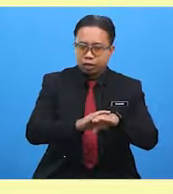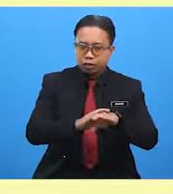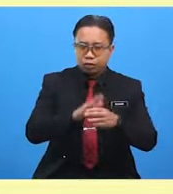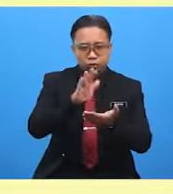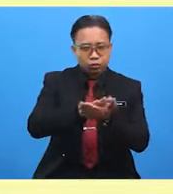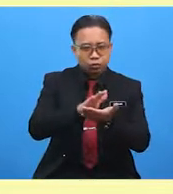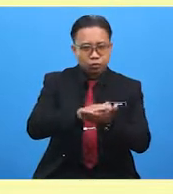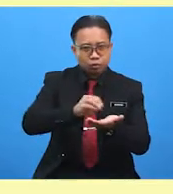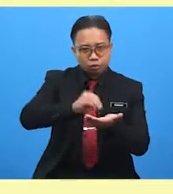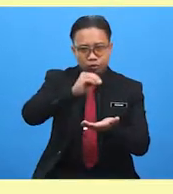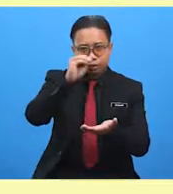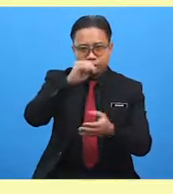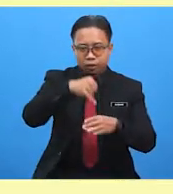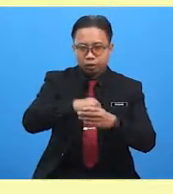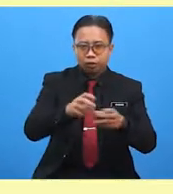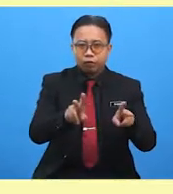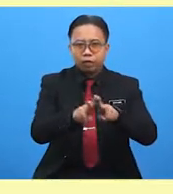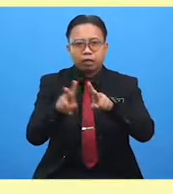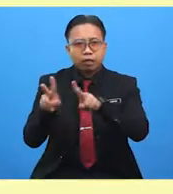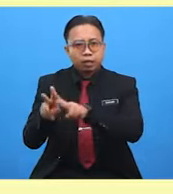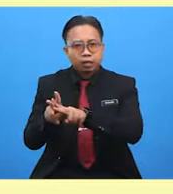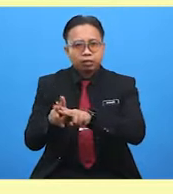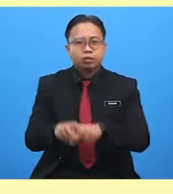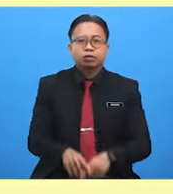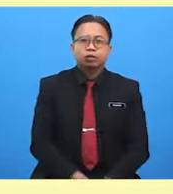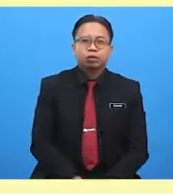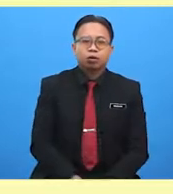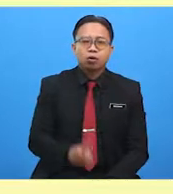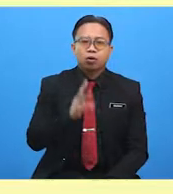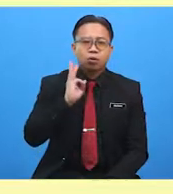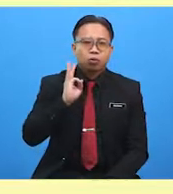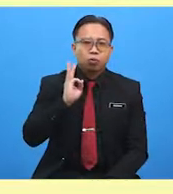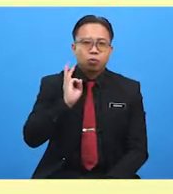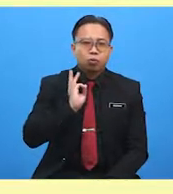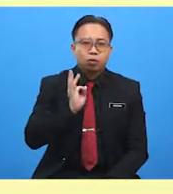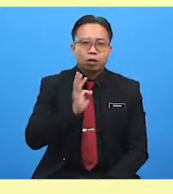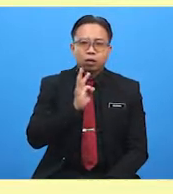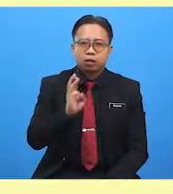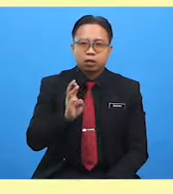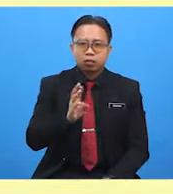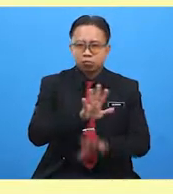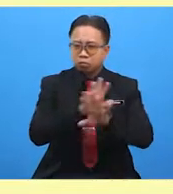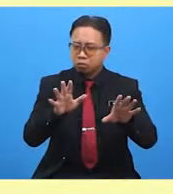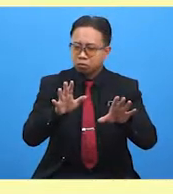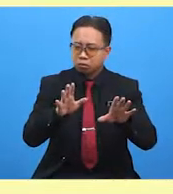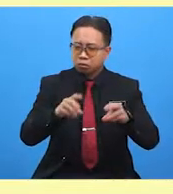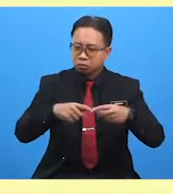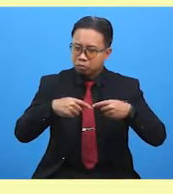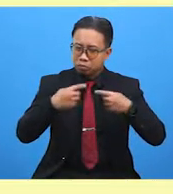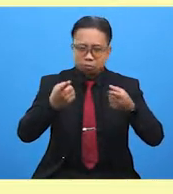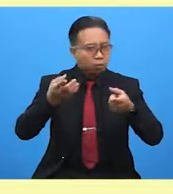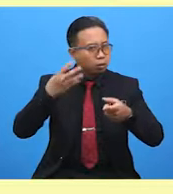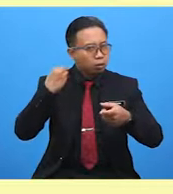village of Hepworth near Dundee were unable to get home last night because